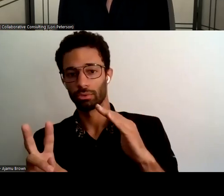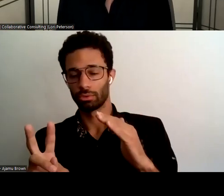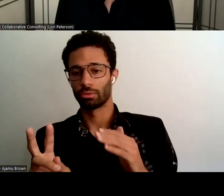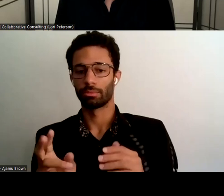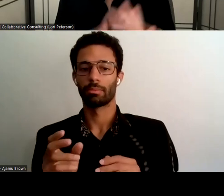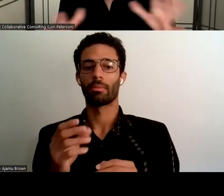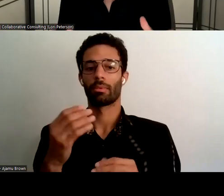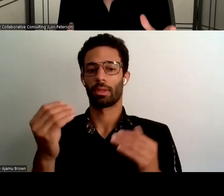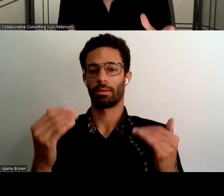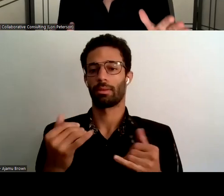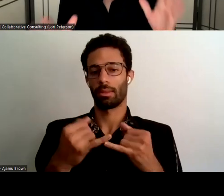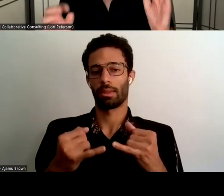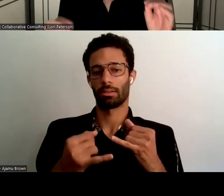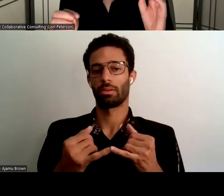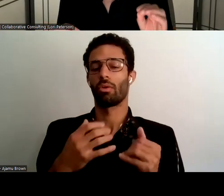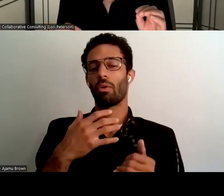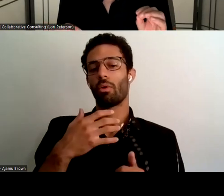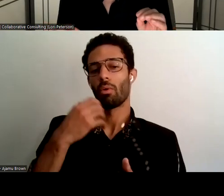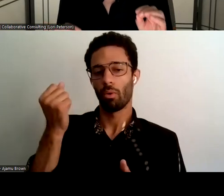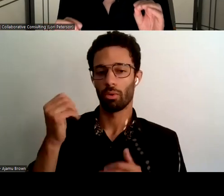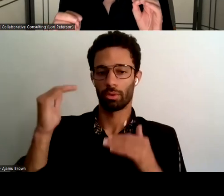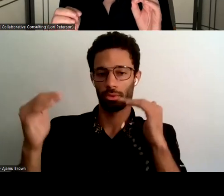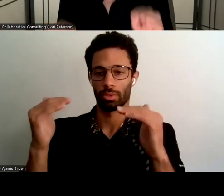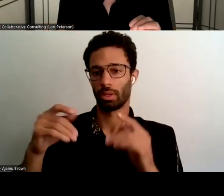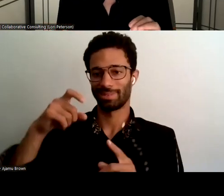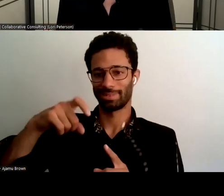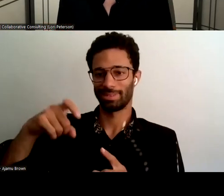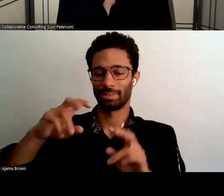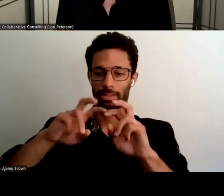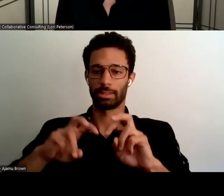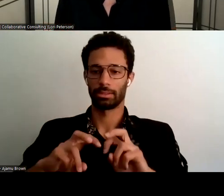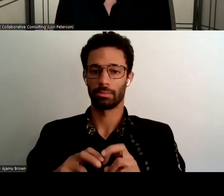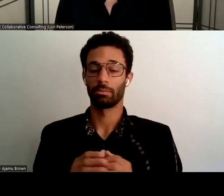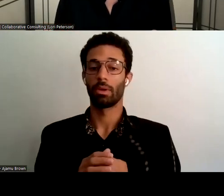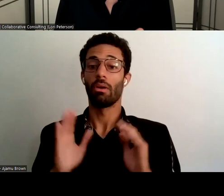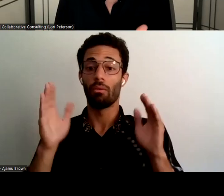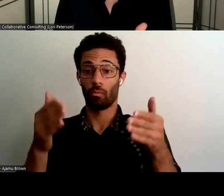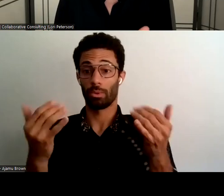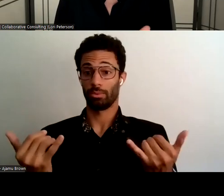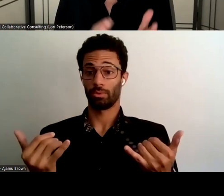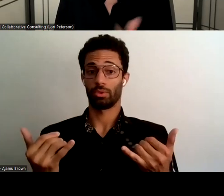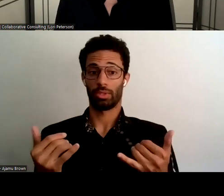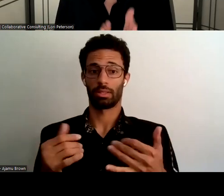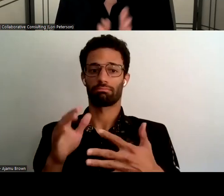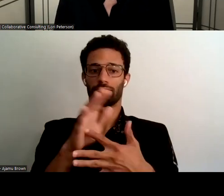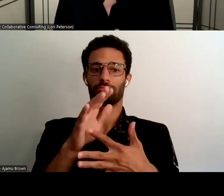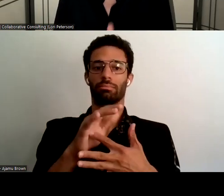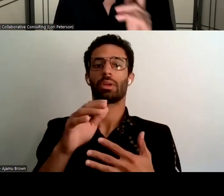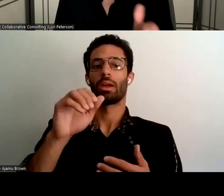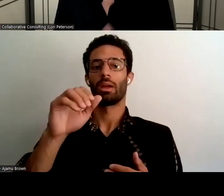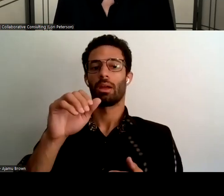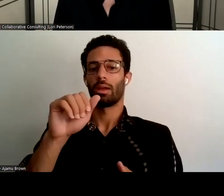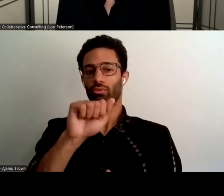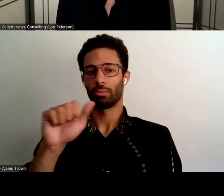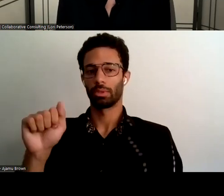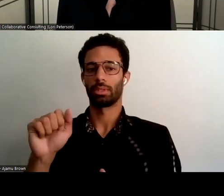assessment so that that is all the research again focus today is on the area agency on aging stakeholder perspectives